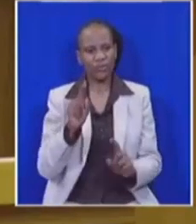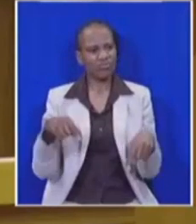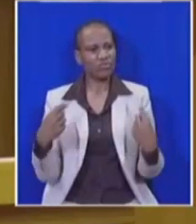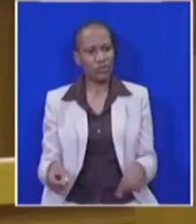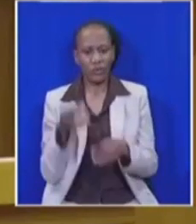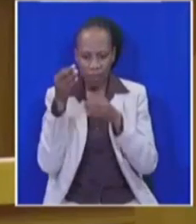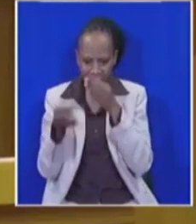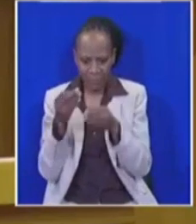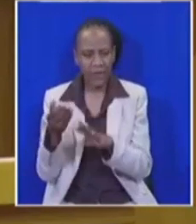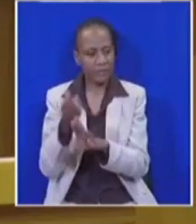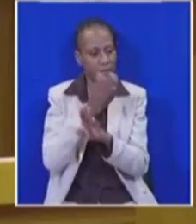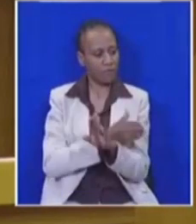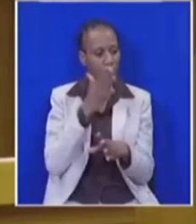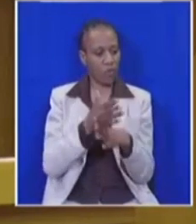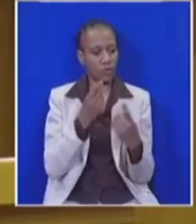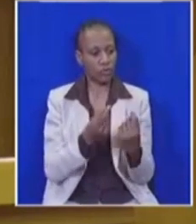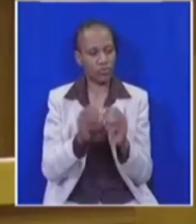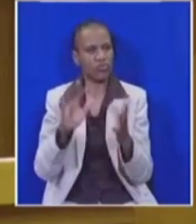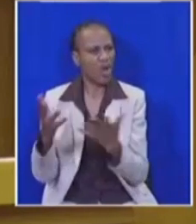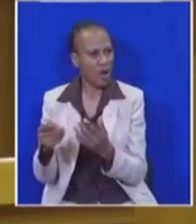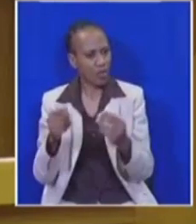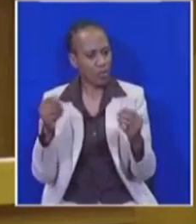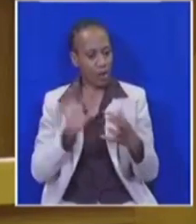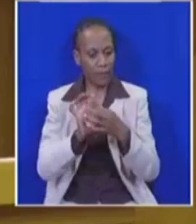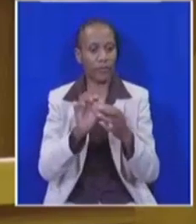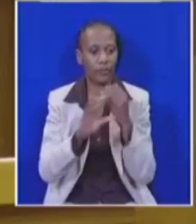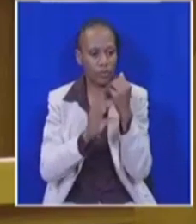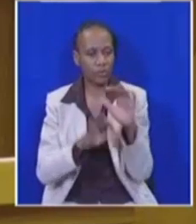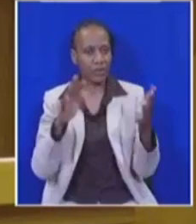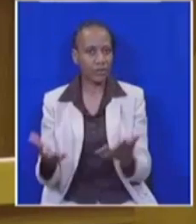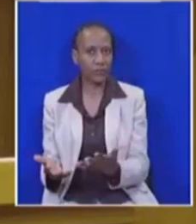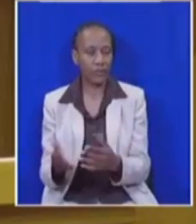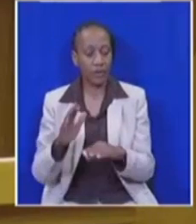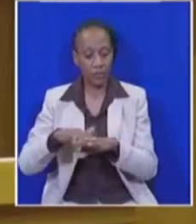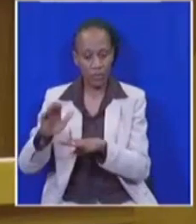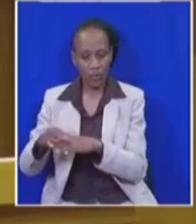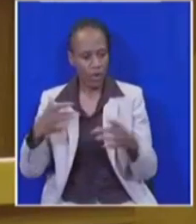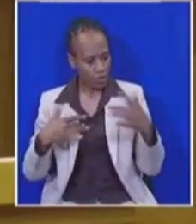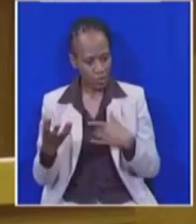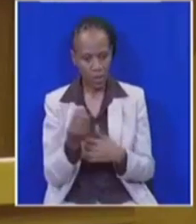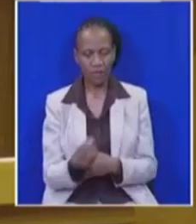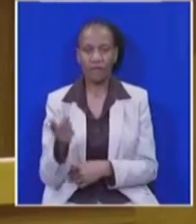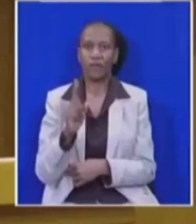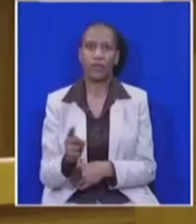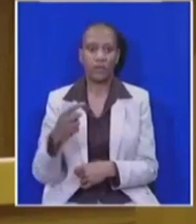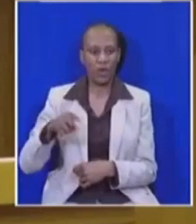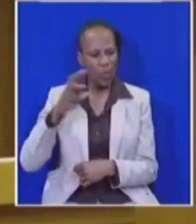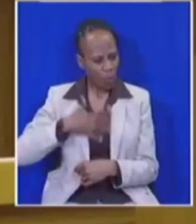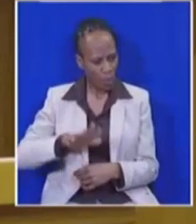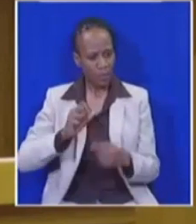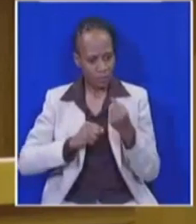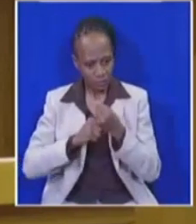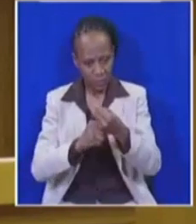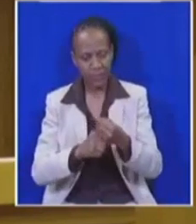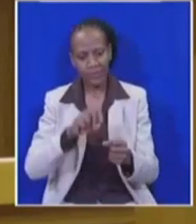of at least ten years as demanded by the Constitution. Other issues that gave rise to concern and move us to be unwilling to support a nomination of the following.